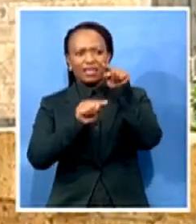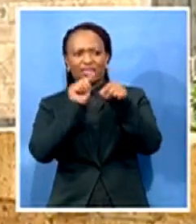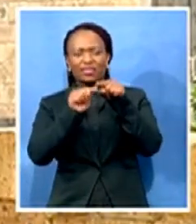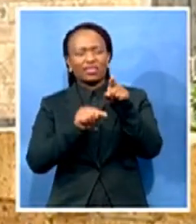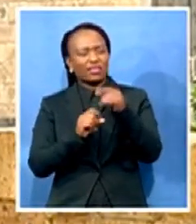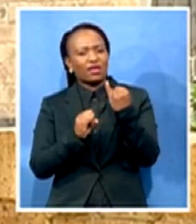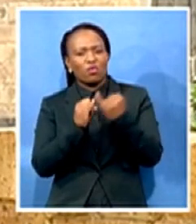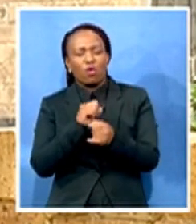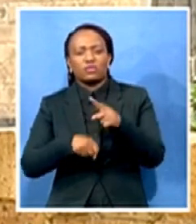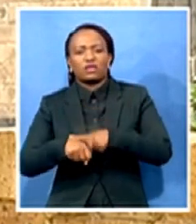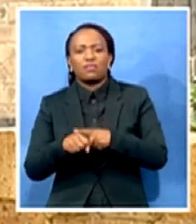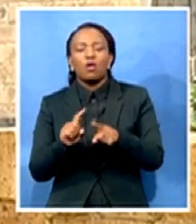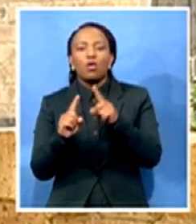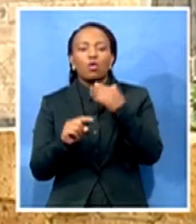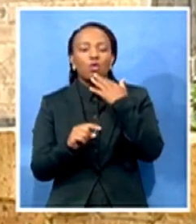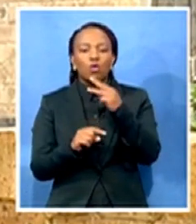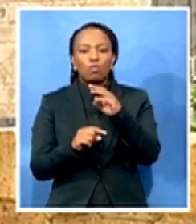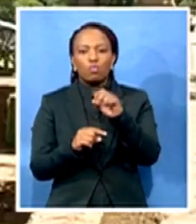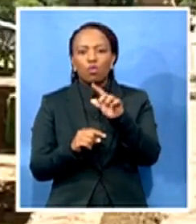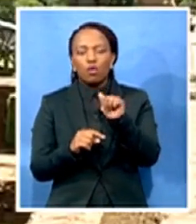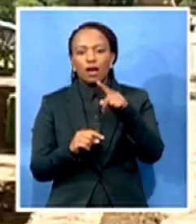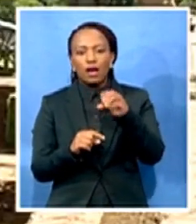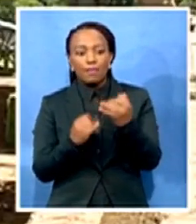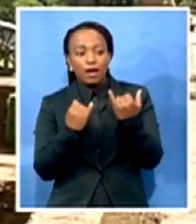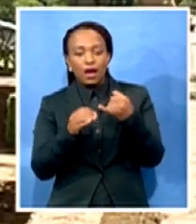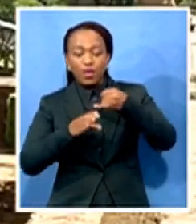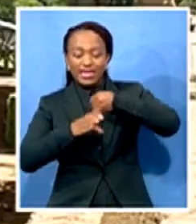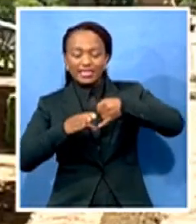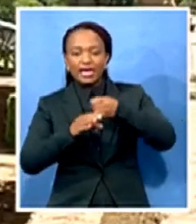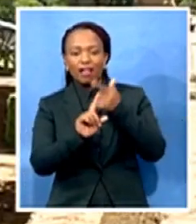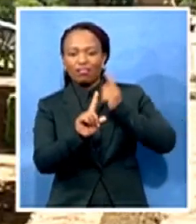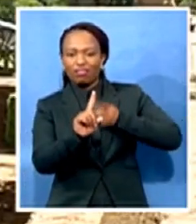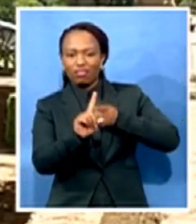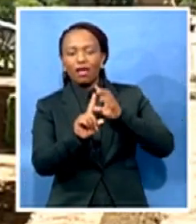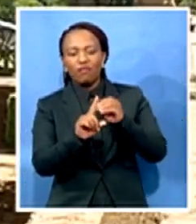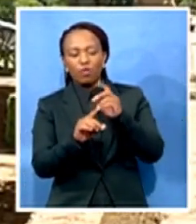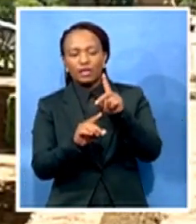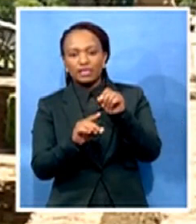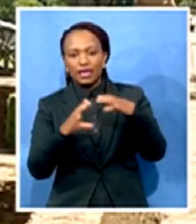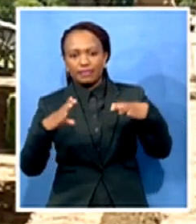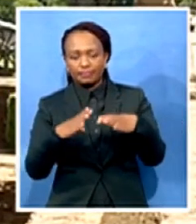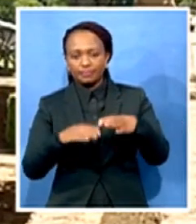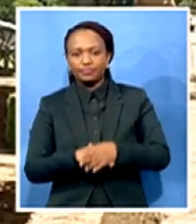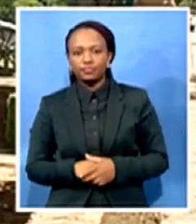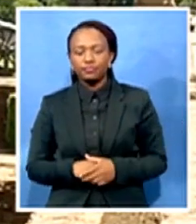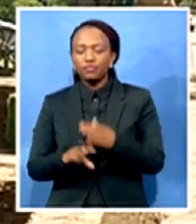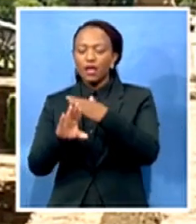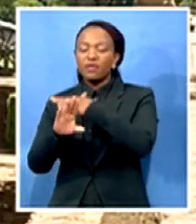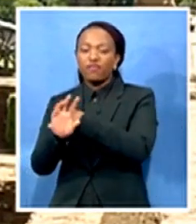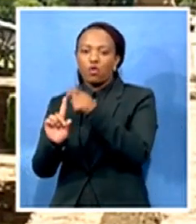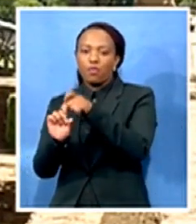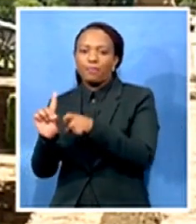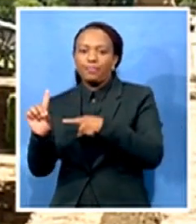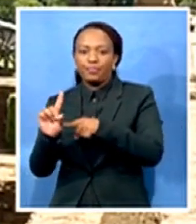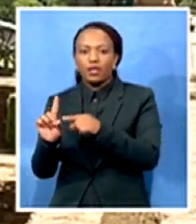undergoing serious internal disciplinary hearing. Simanga recently did an interview with SABC News on the matter and he